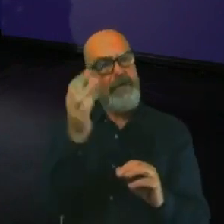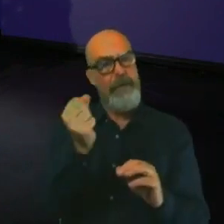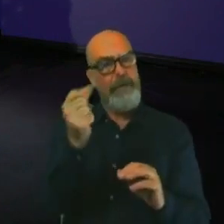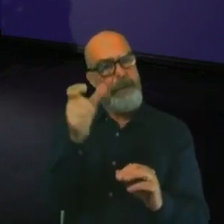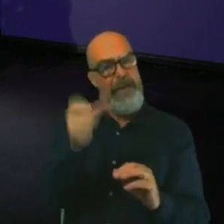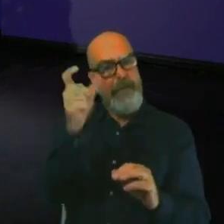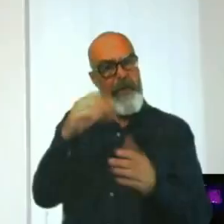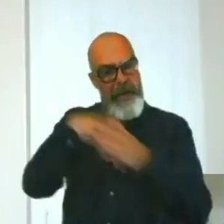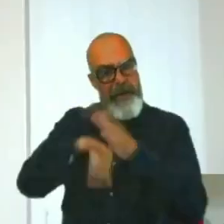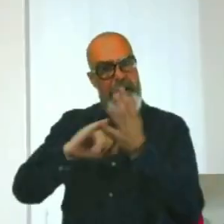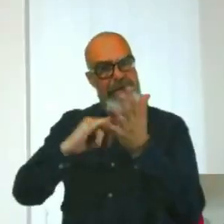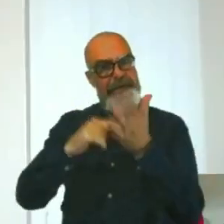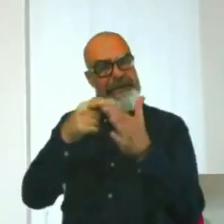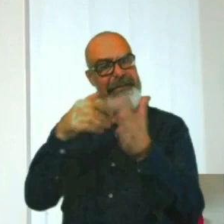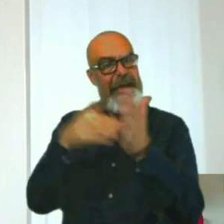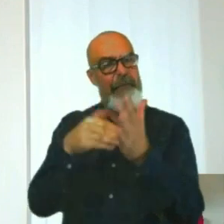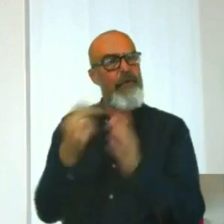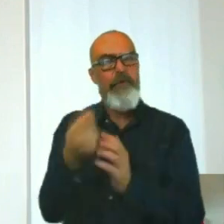inspiration?